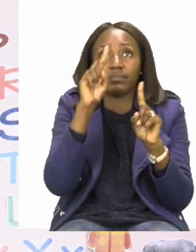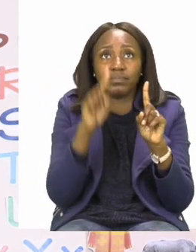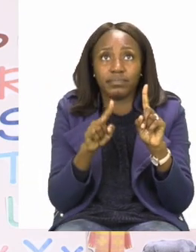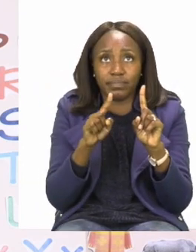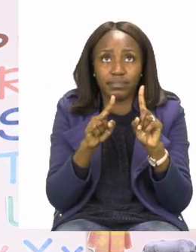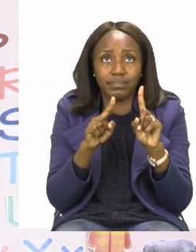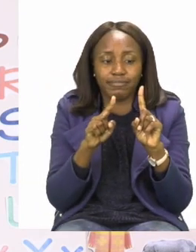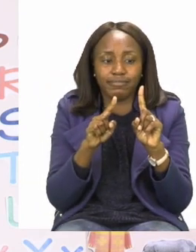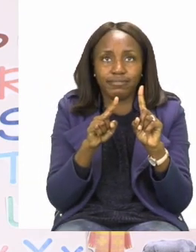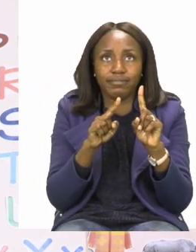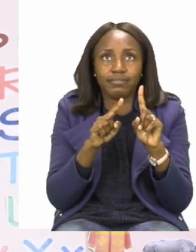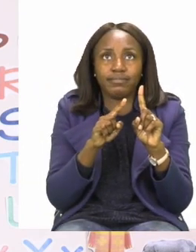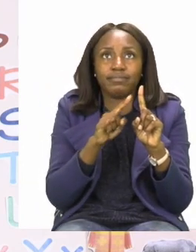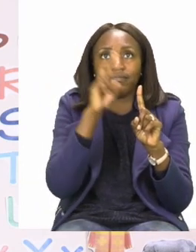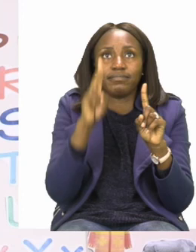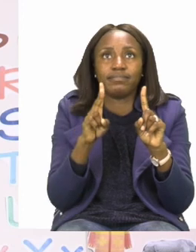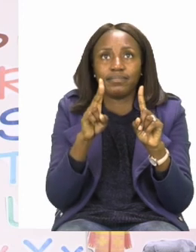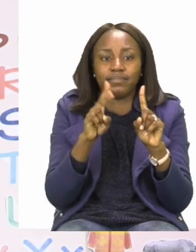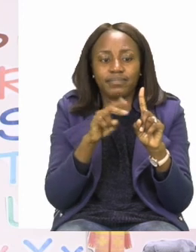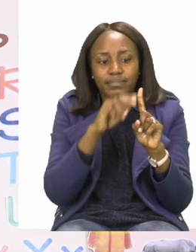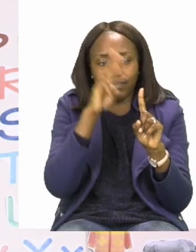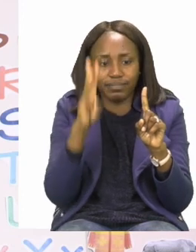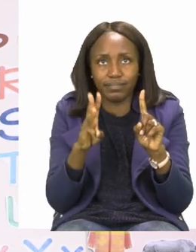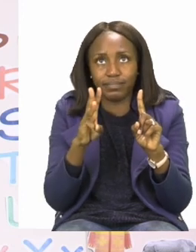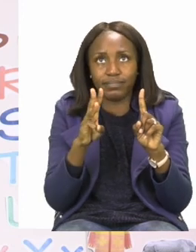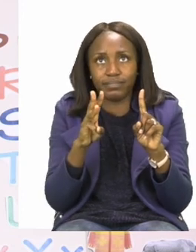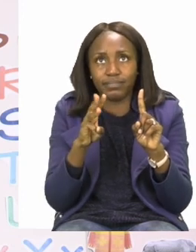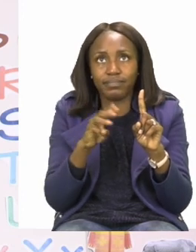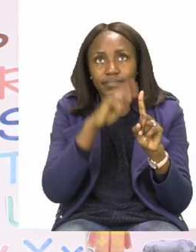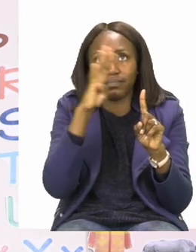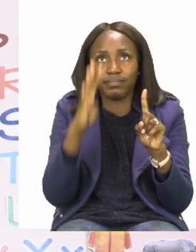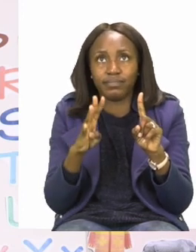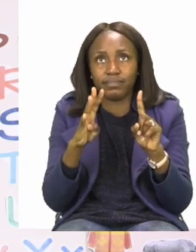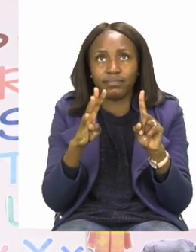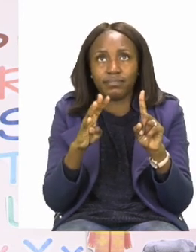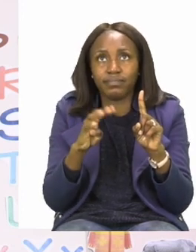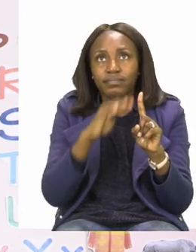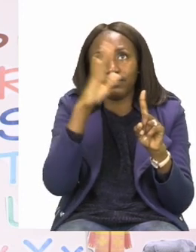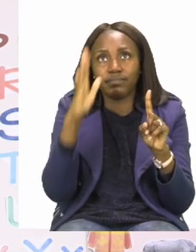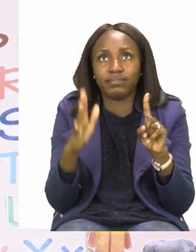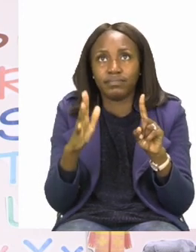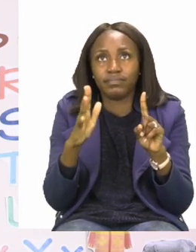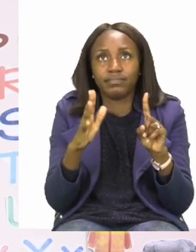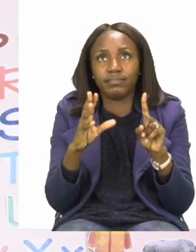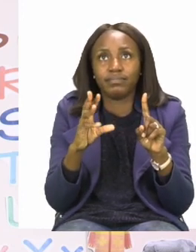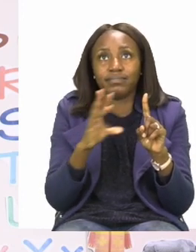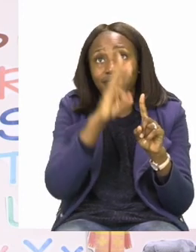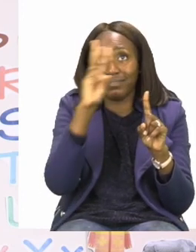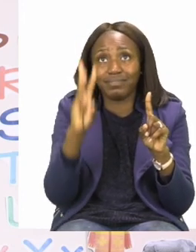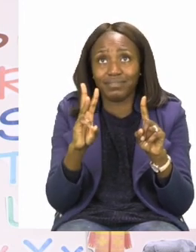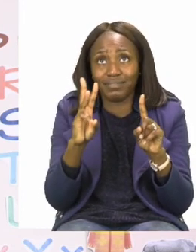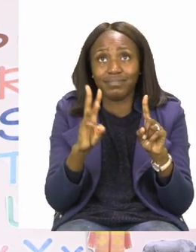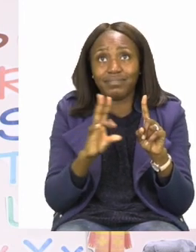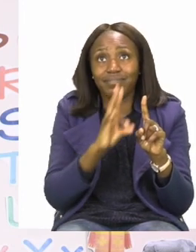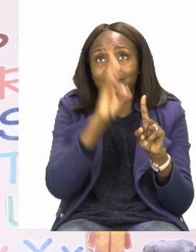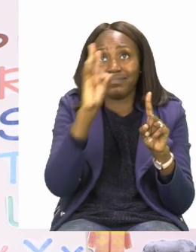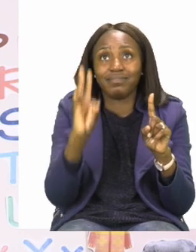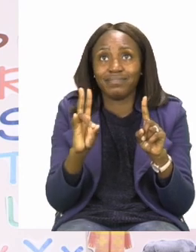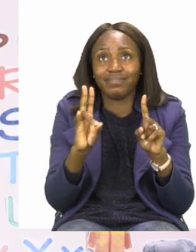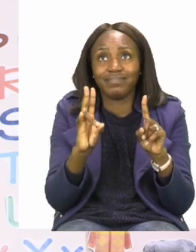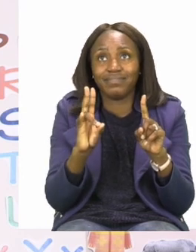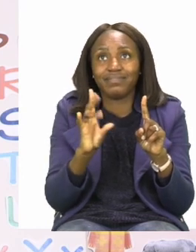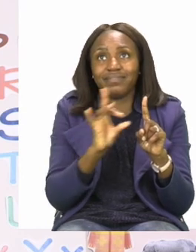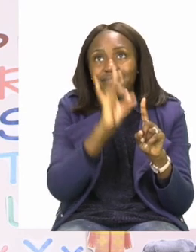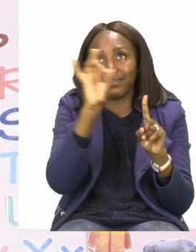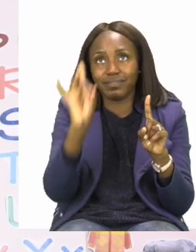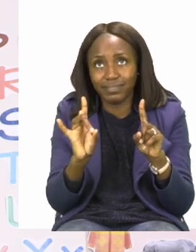1, 2, 3, 4, 5, 6, 7,